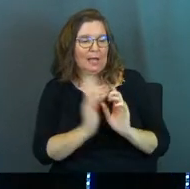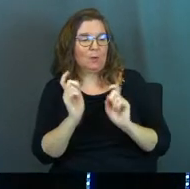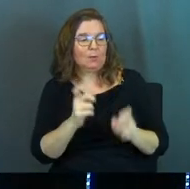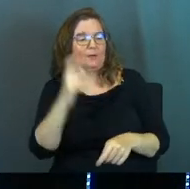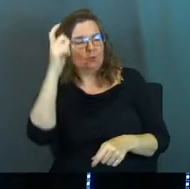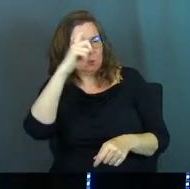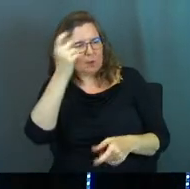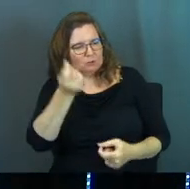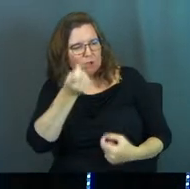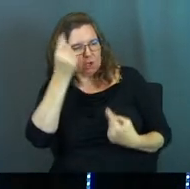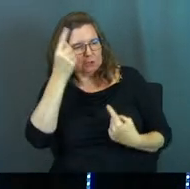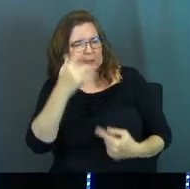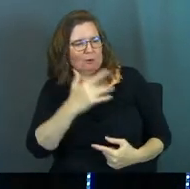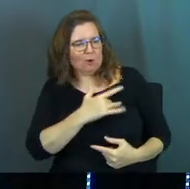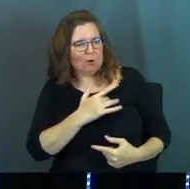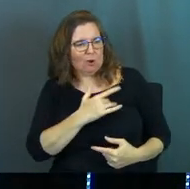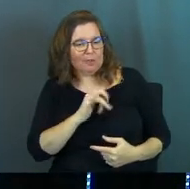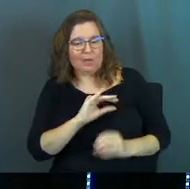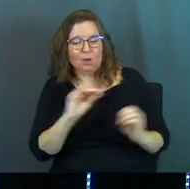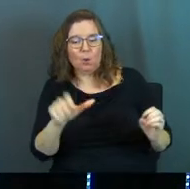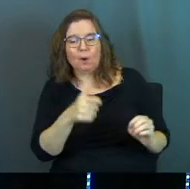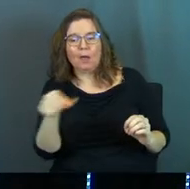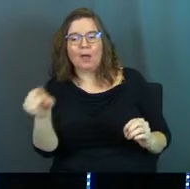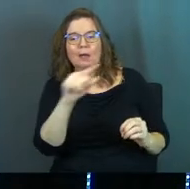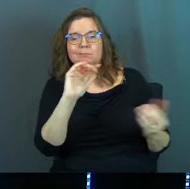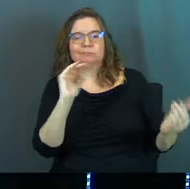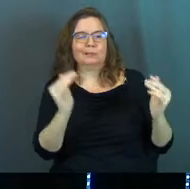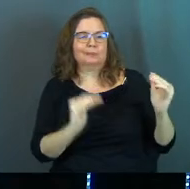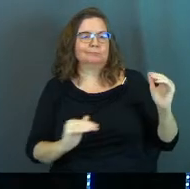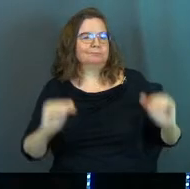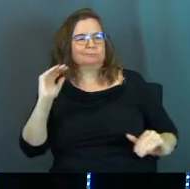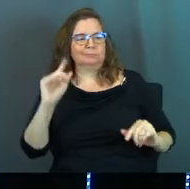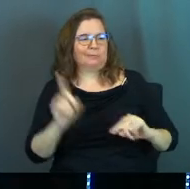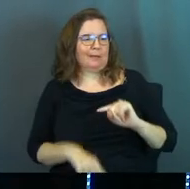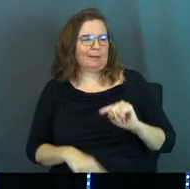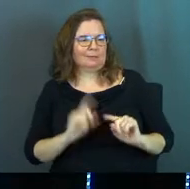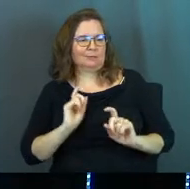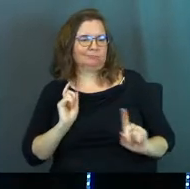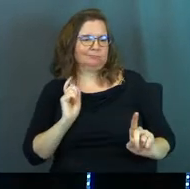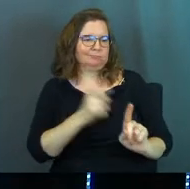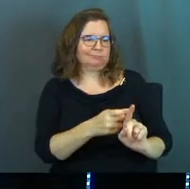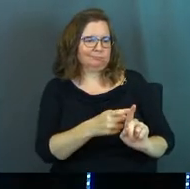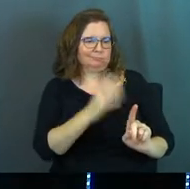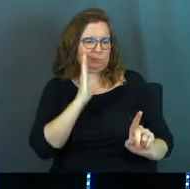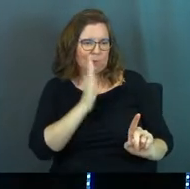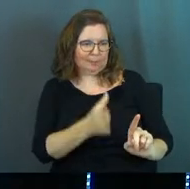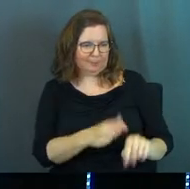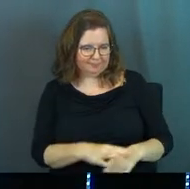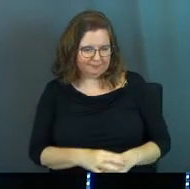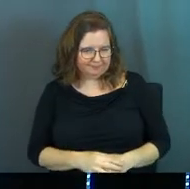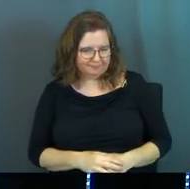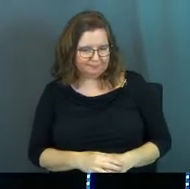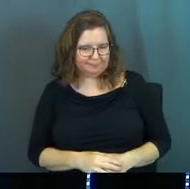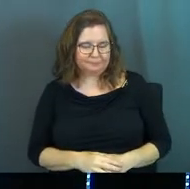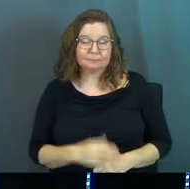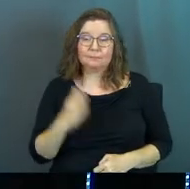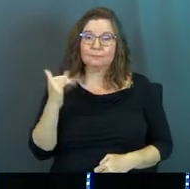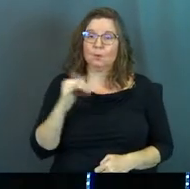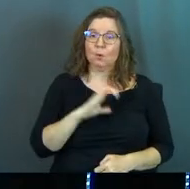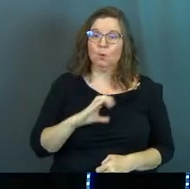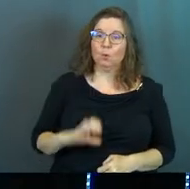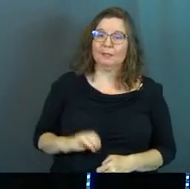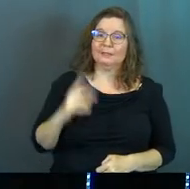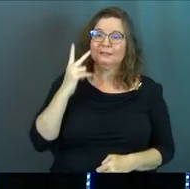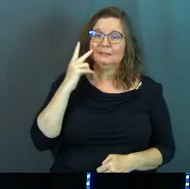give you a wise and understanding heart such as no one else has ever had or ever will have. That's why